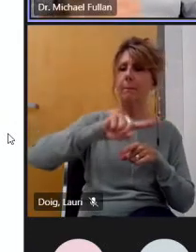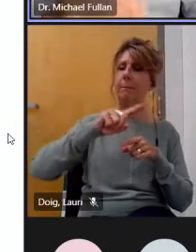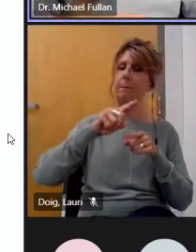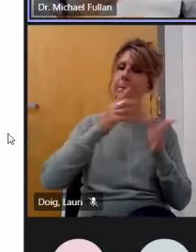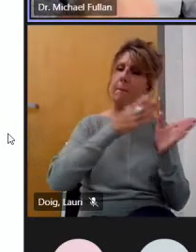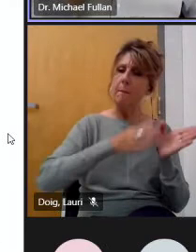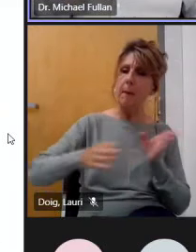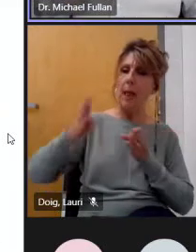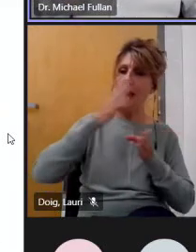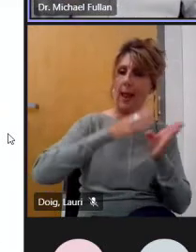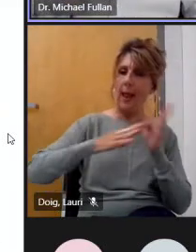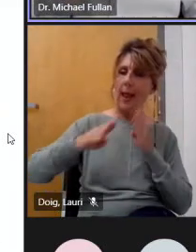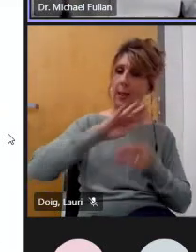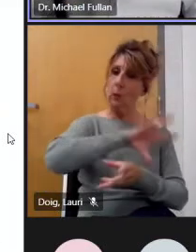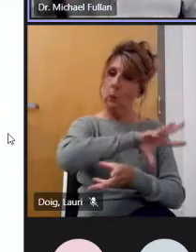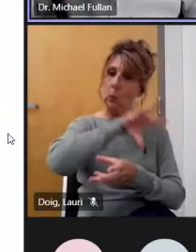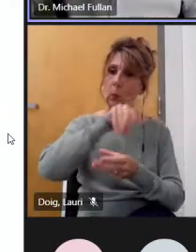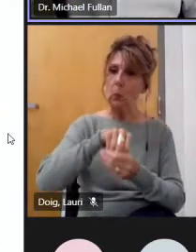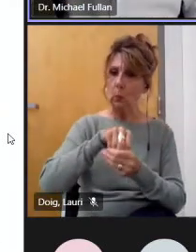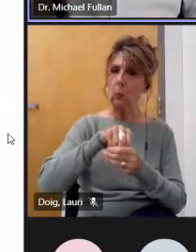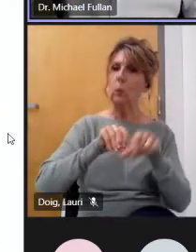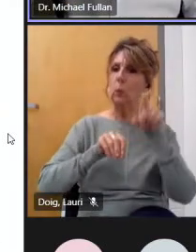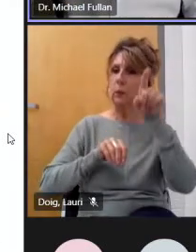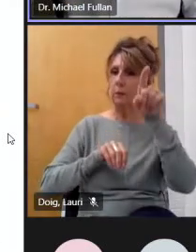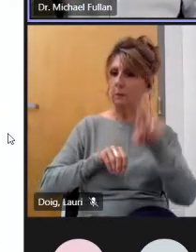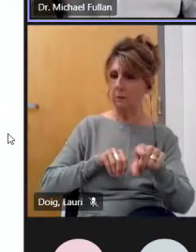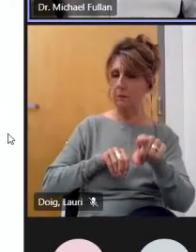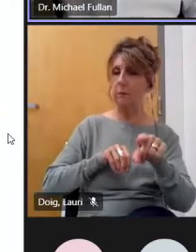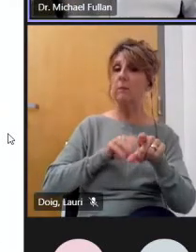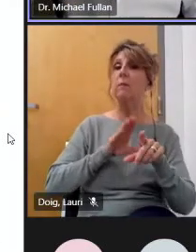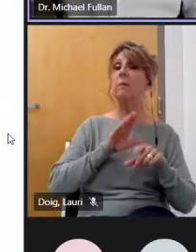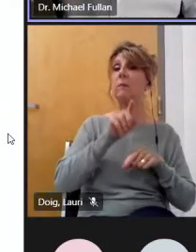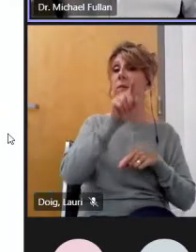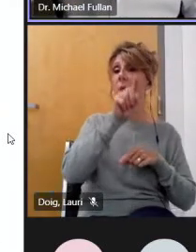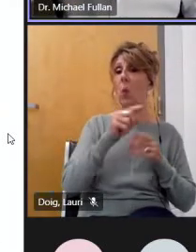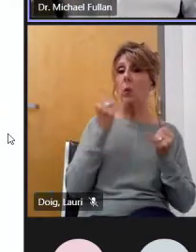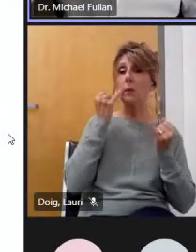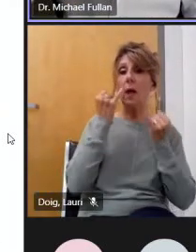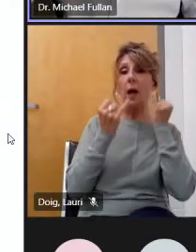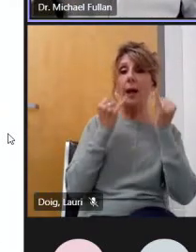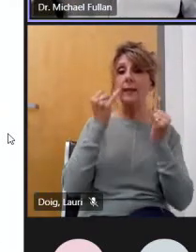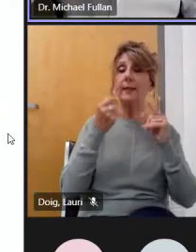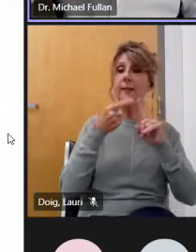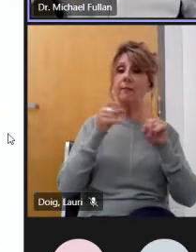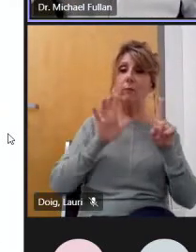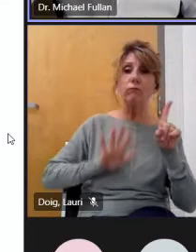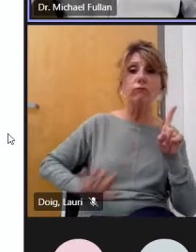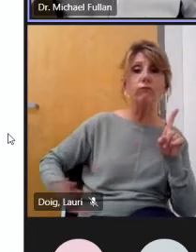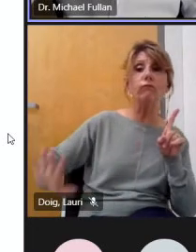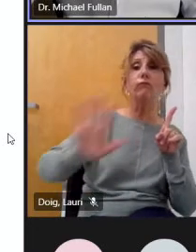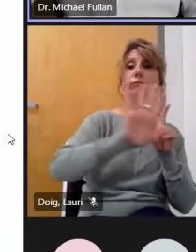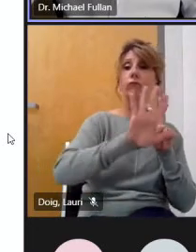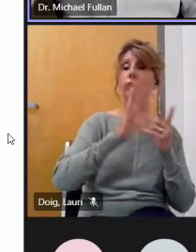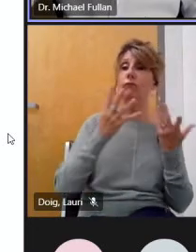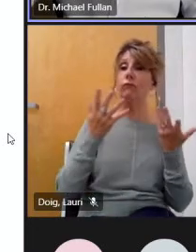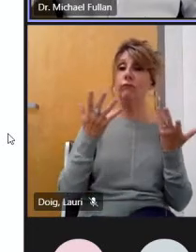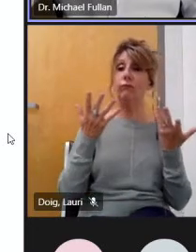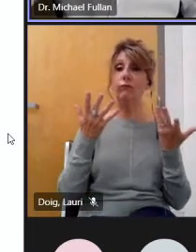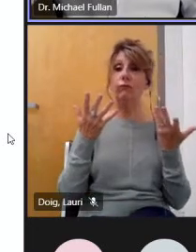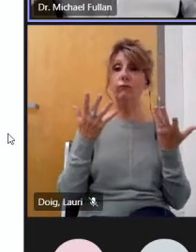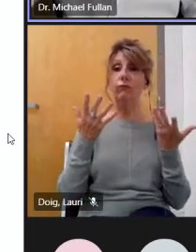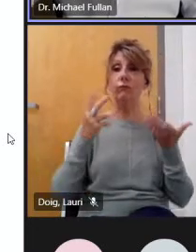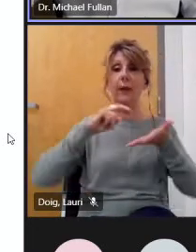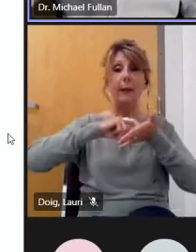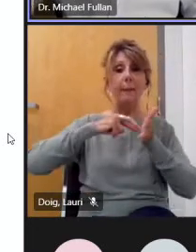by using these stimulus we get these ideas from the field remember i said 80 of our best ideas come from leading